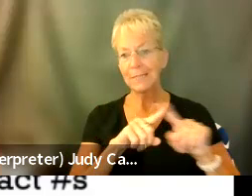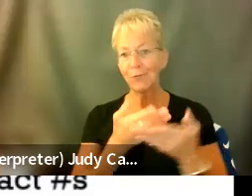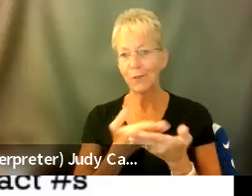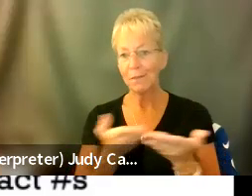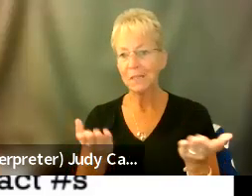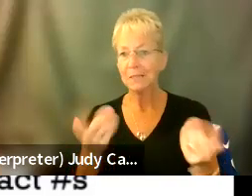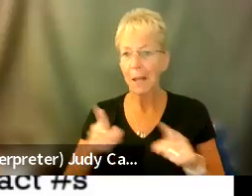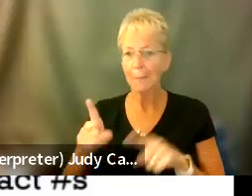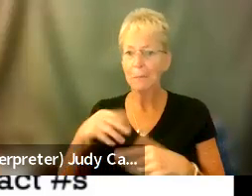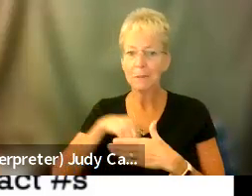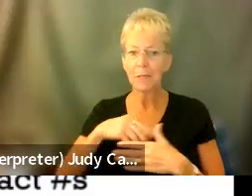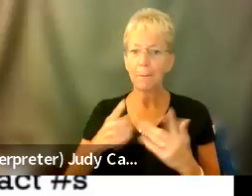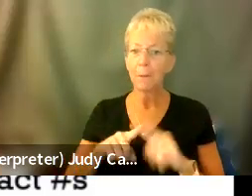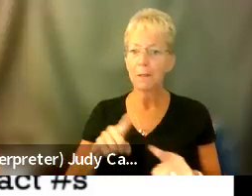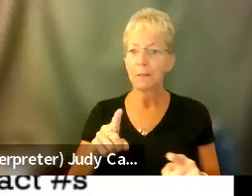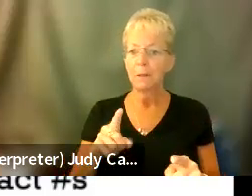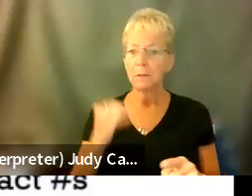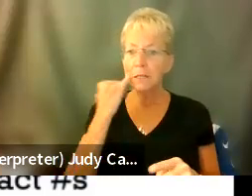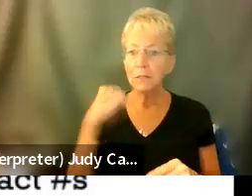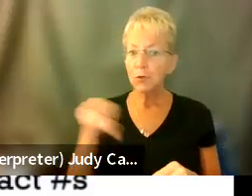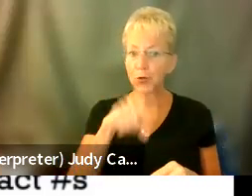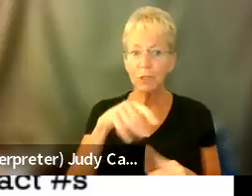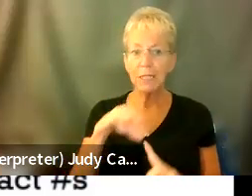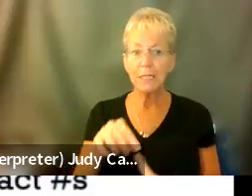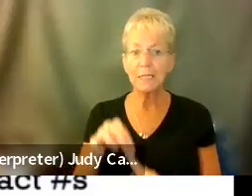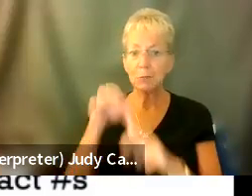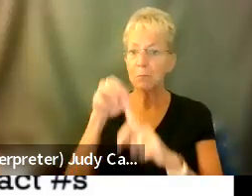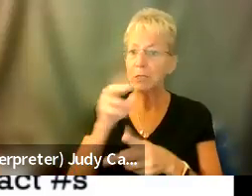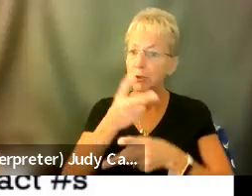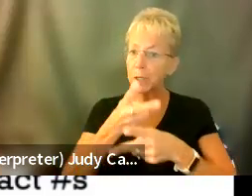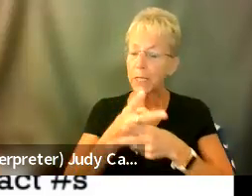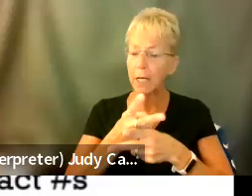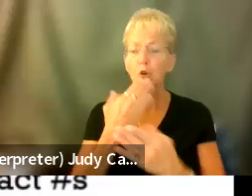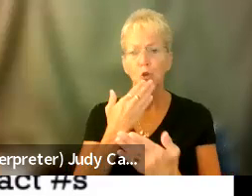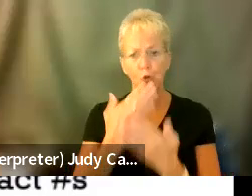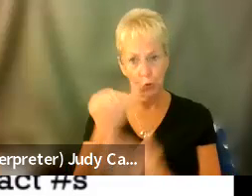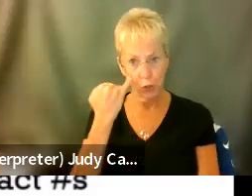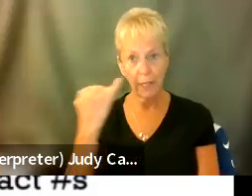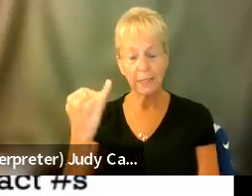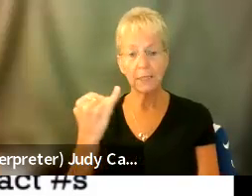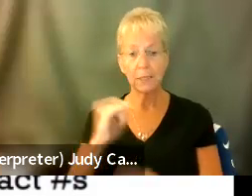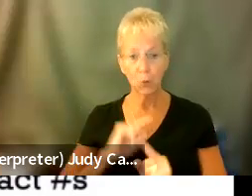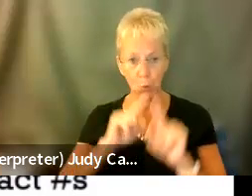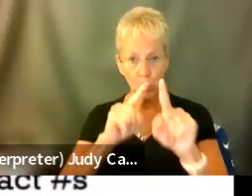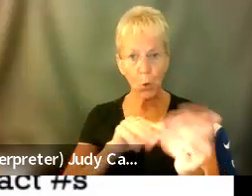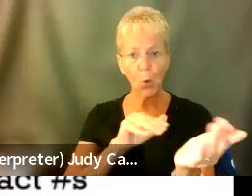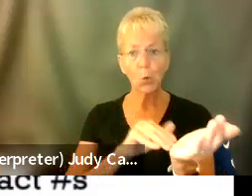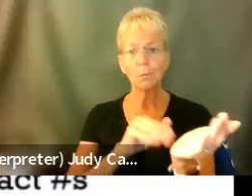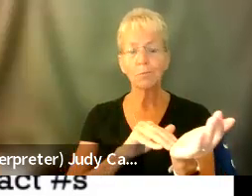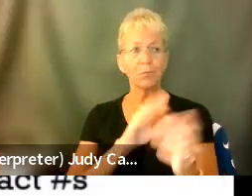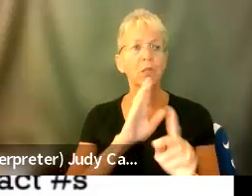but you know, with anything, if you need specialized care, it's always a good idea to go talk to your local